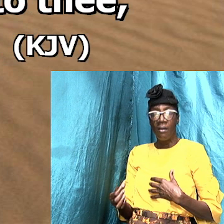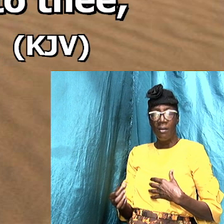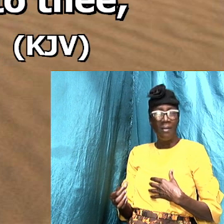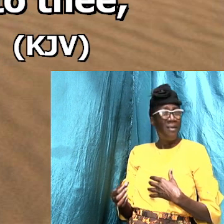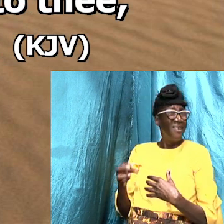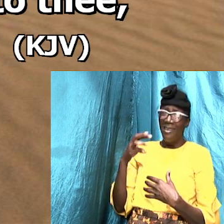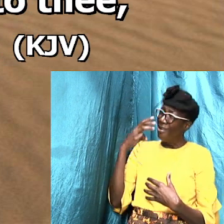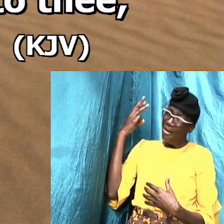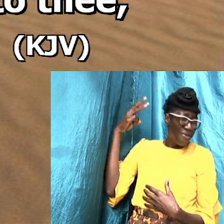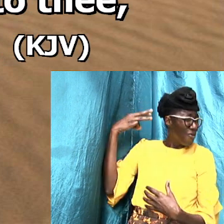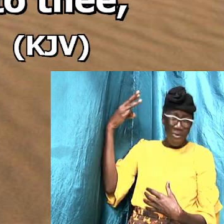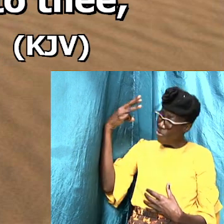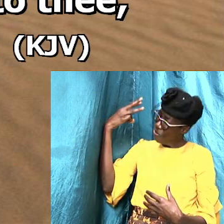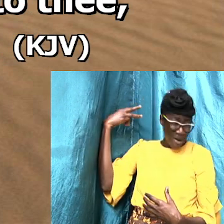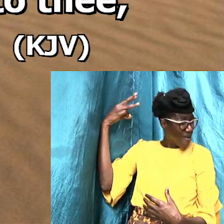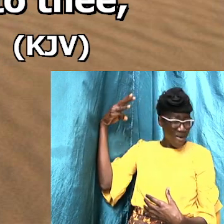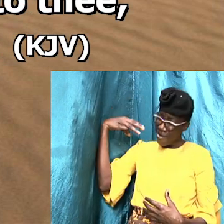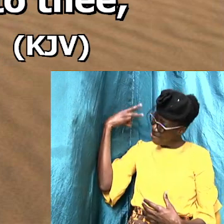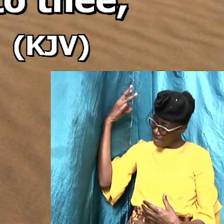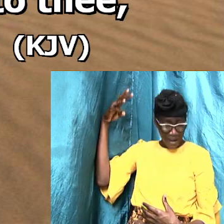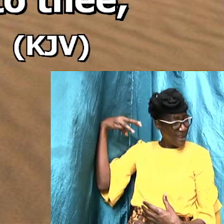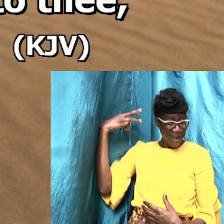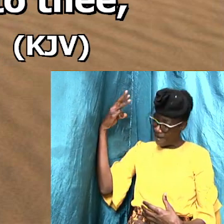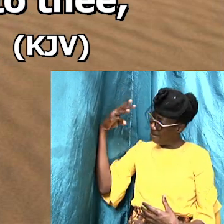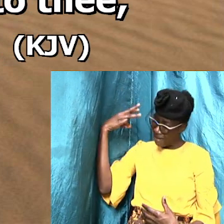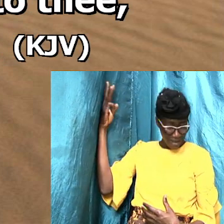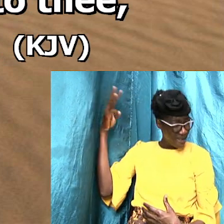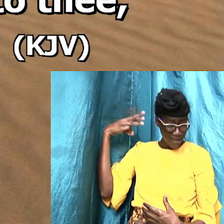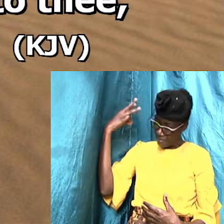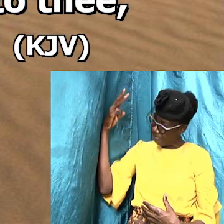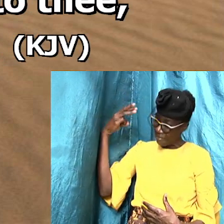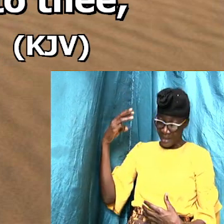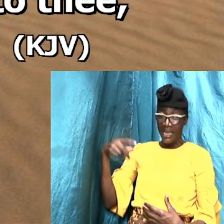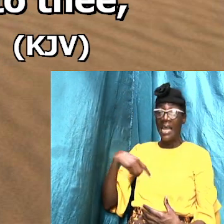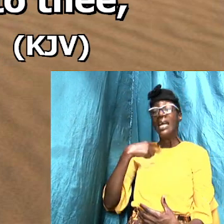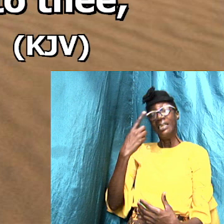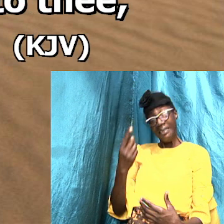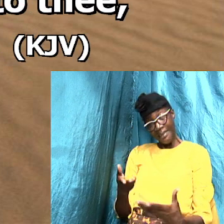marvel not that I say unto you,